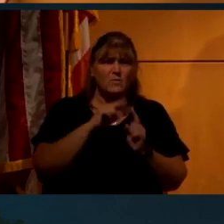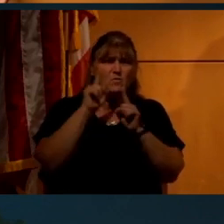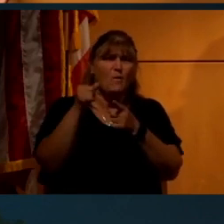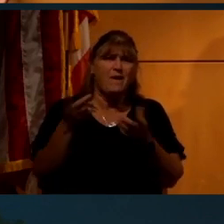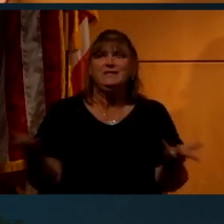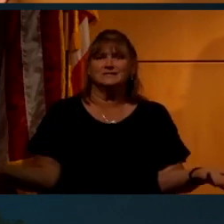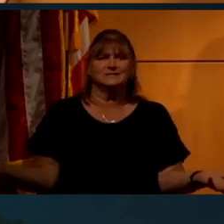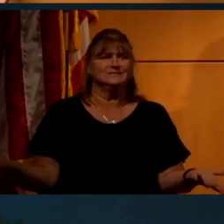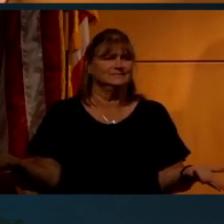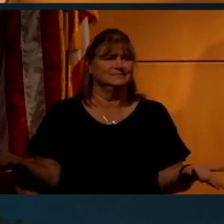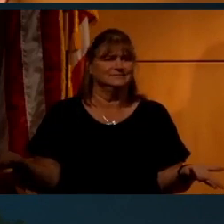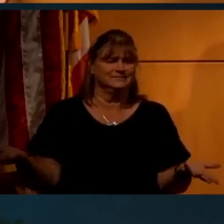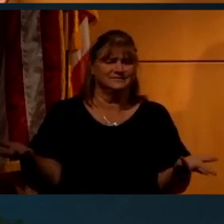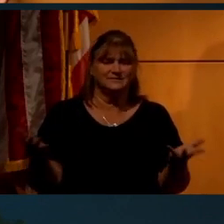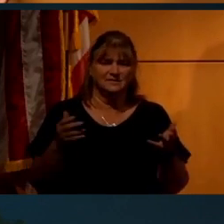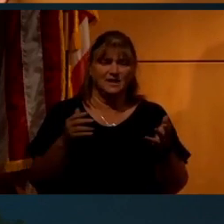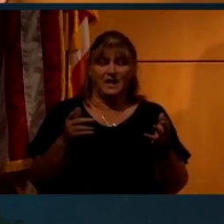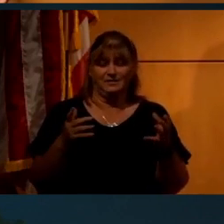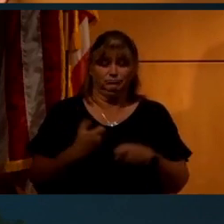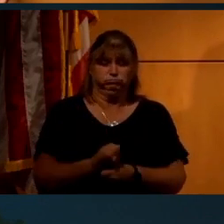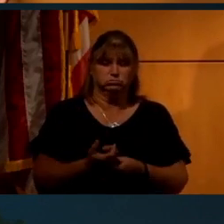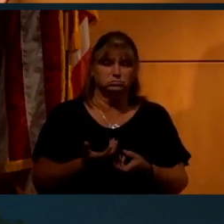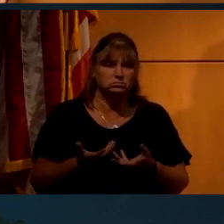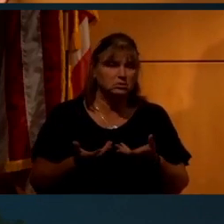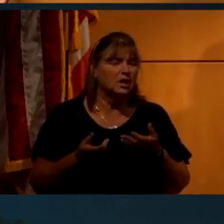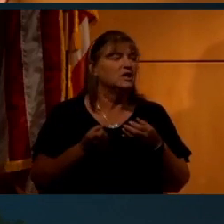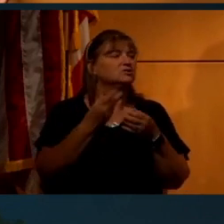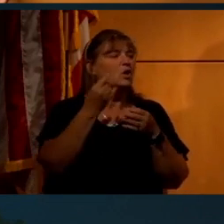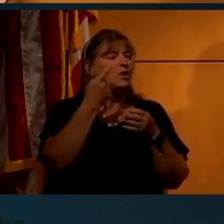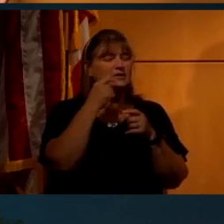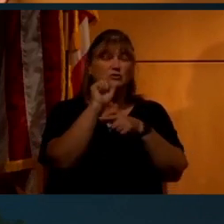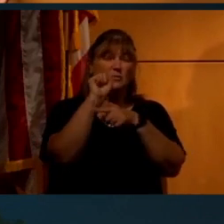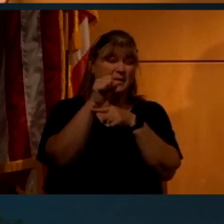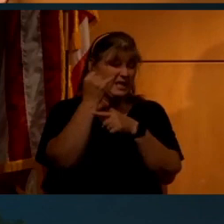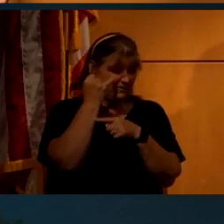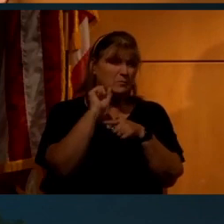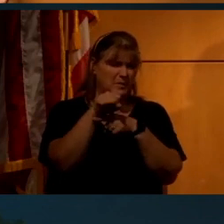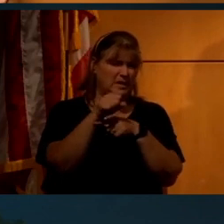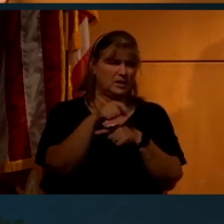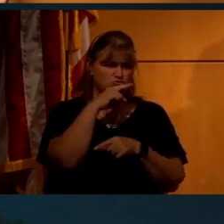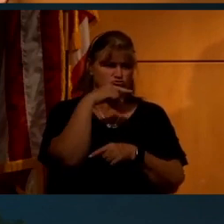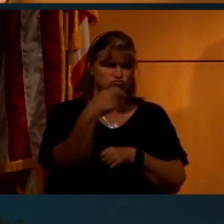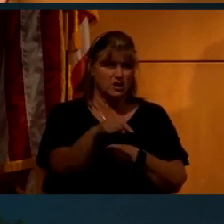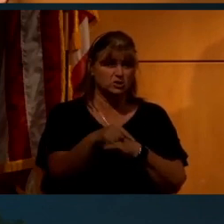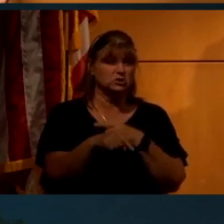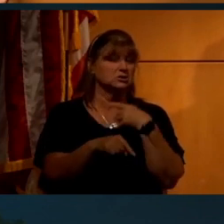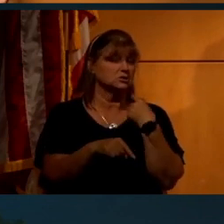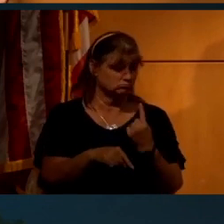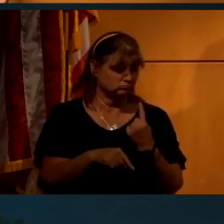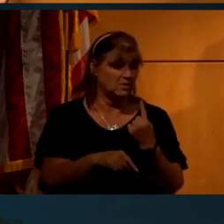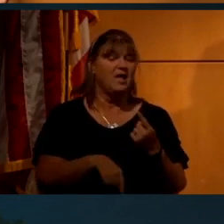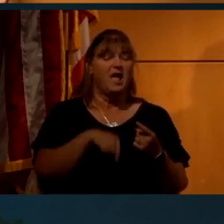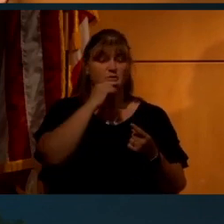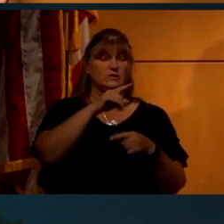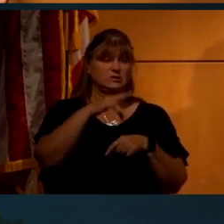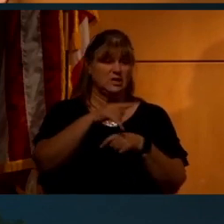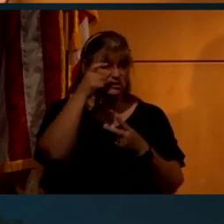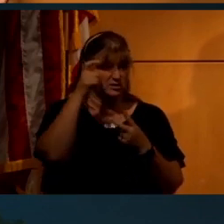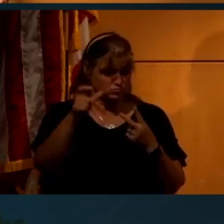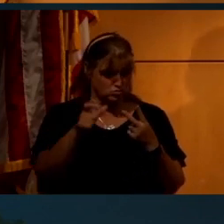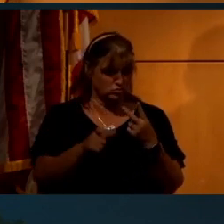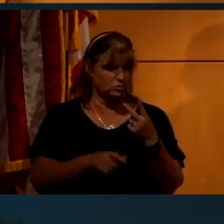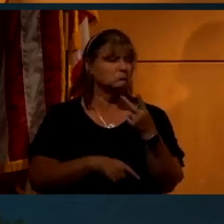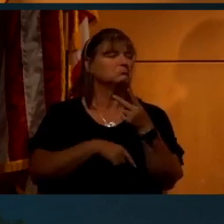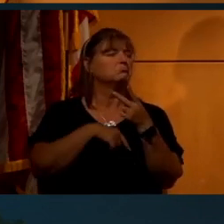in the bottom line. And so if it was to beat the Russians, and the Russians went to the moon, why would they,